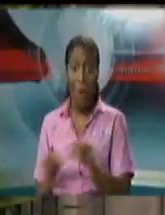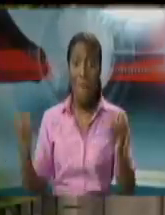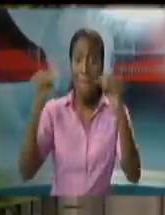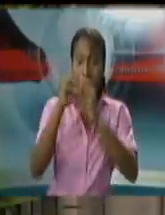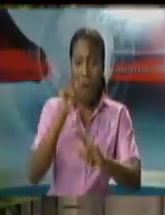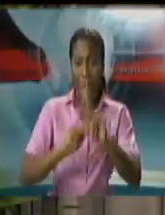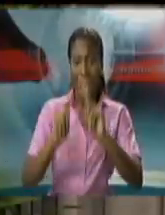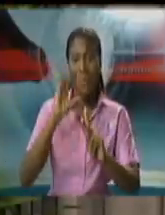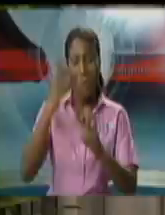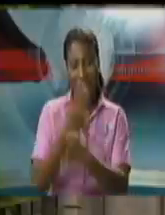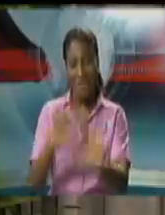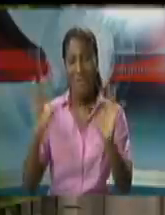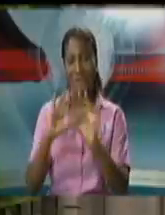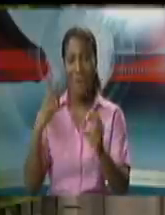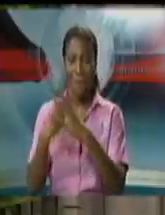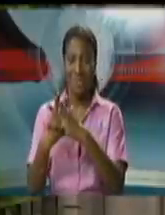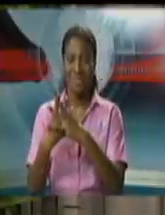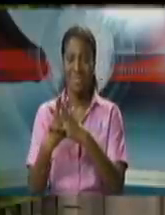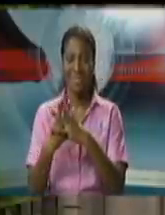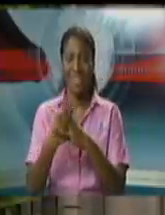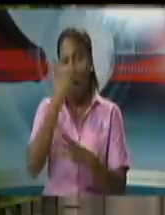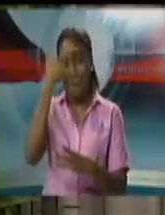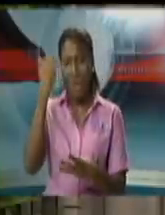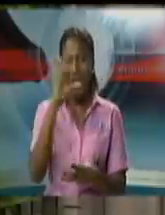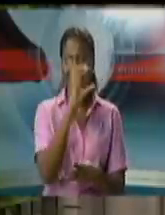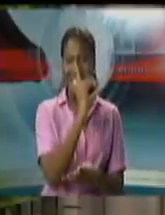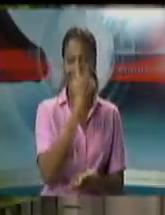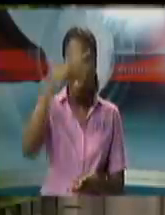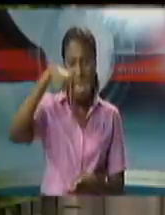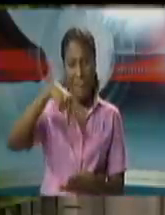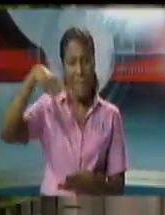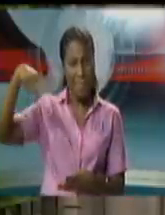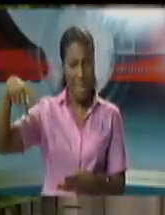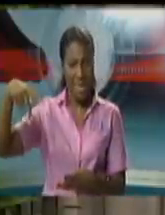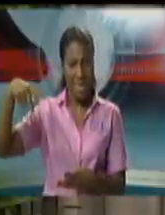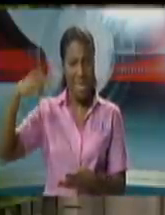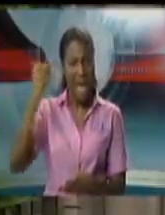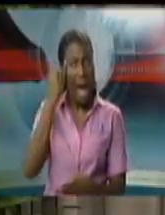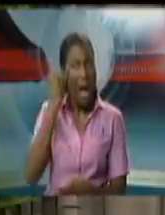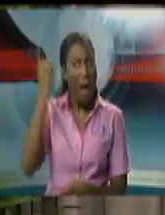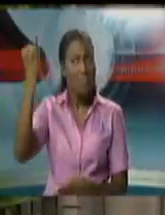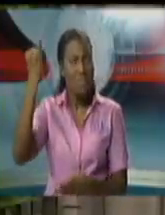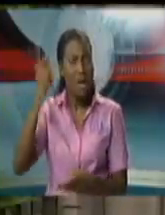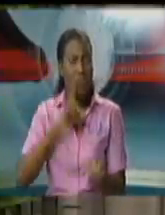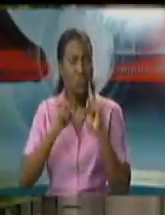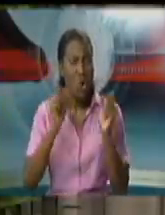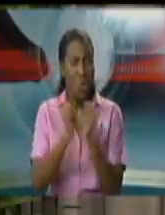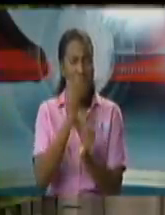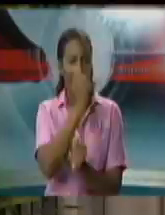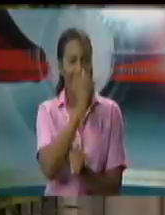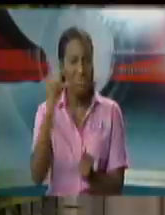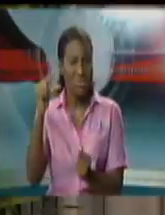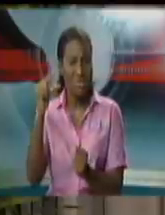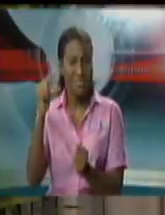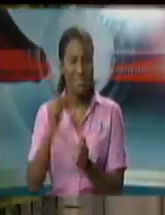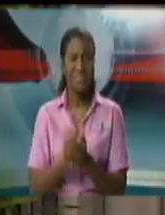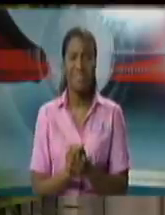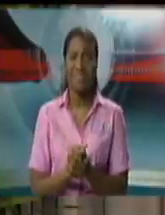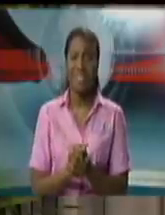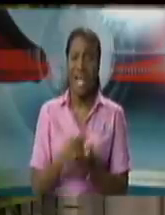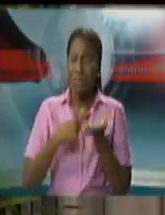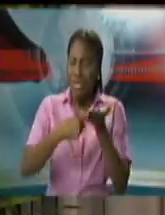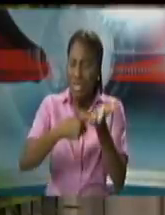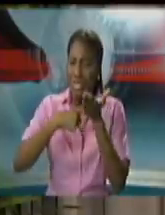the honorable dpp made a recommendation to the to the team to the attorney general's team approach we had direct